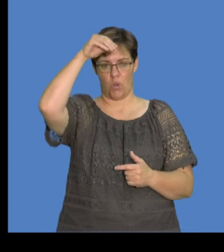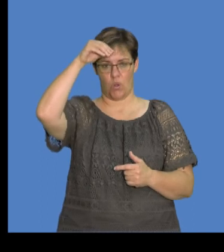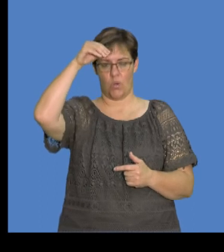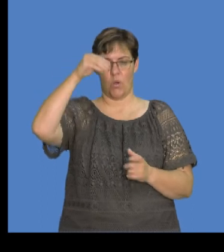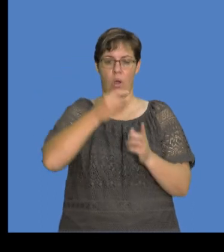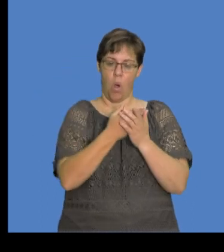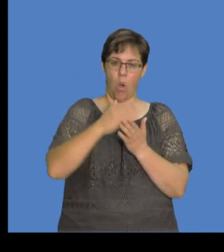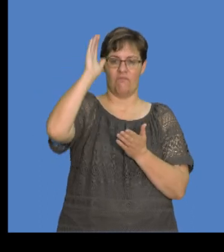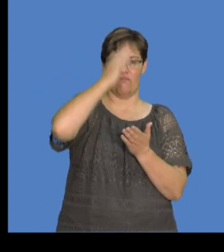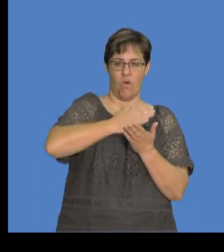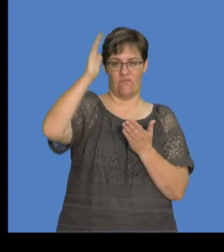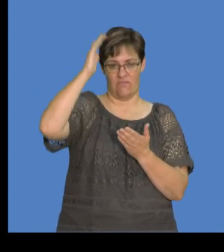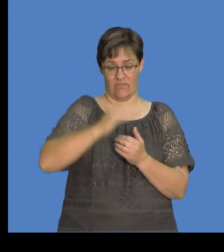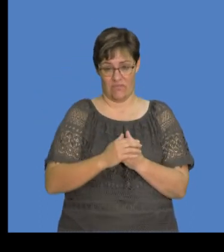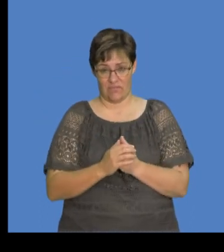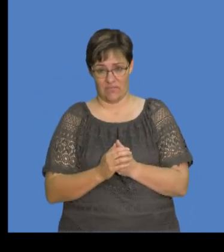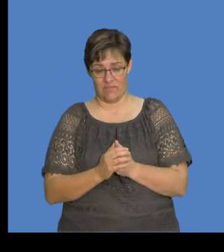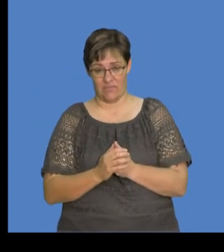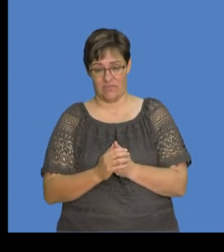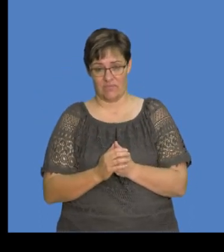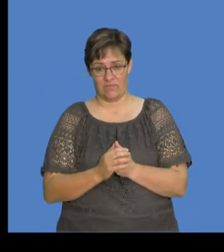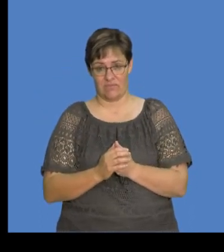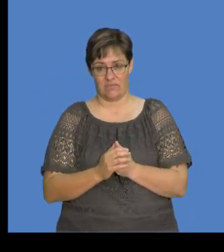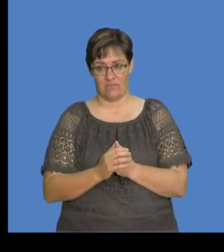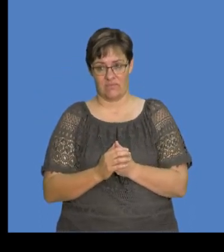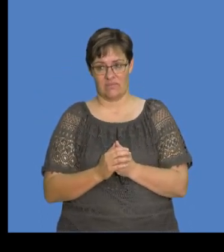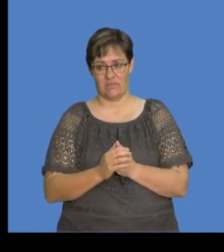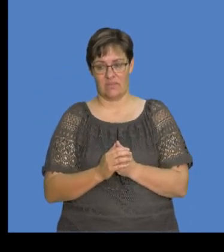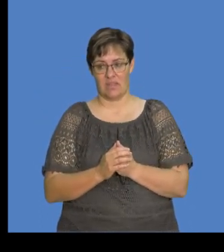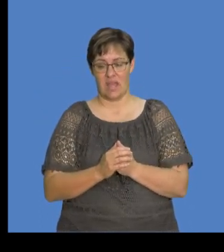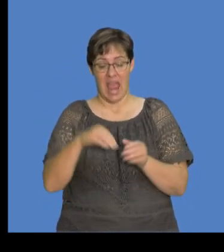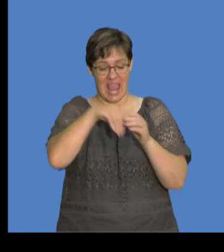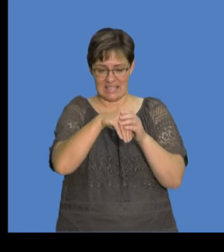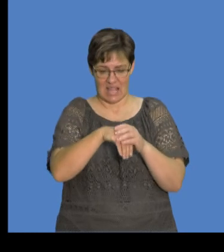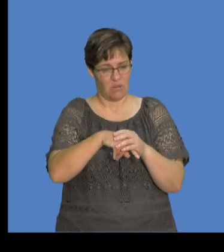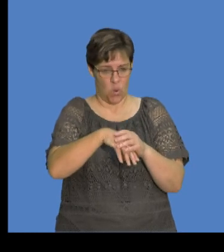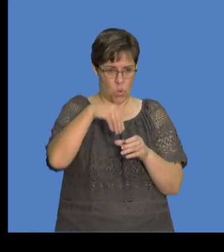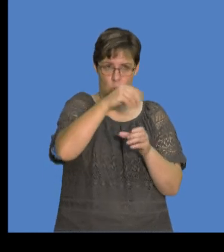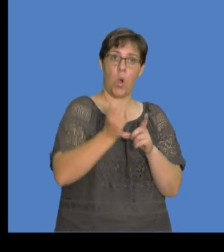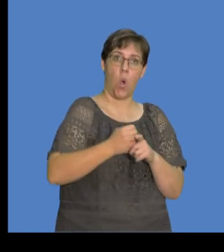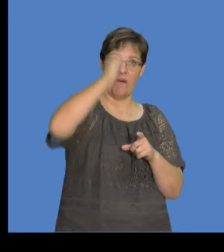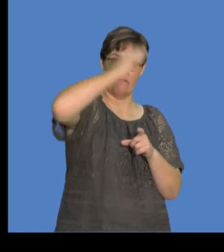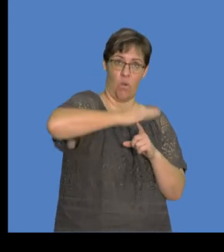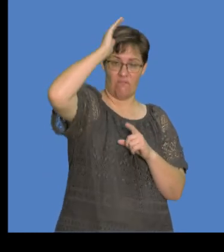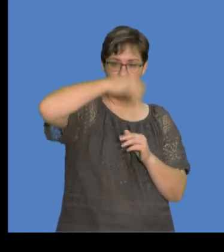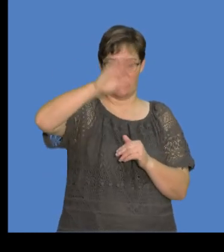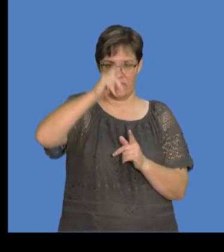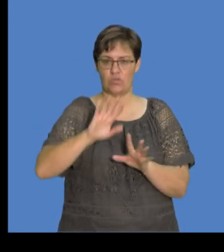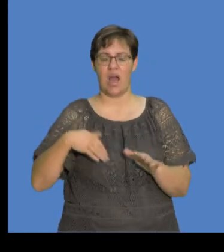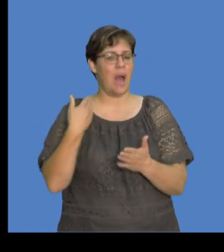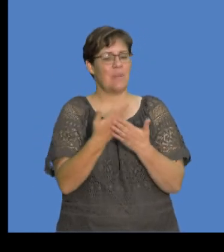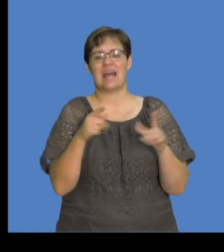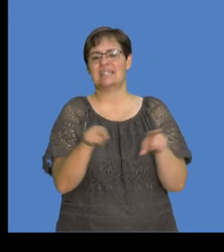can actually be taken out of, you know, the plant. So when that happens, we are still